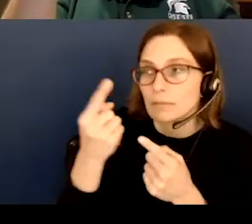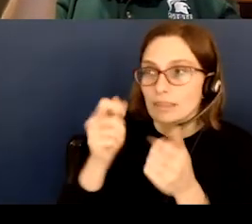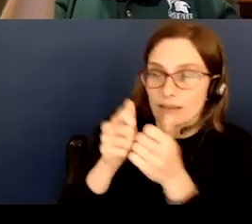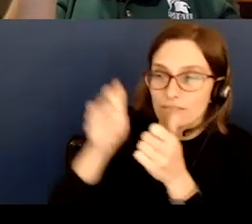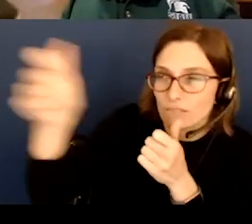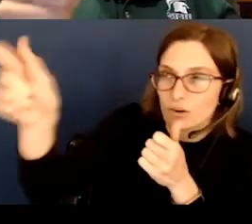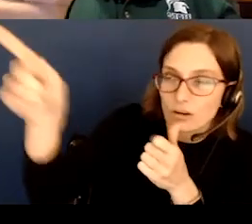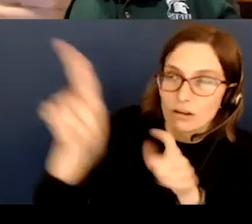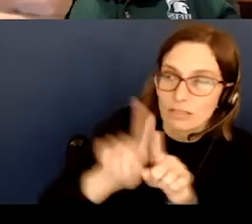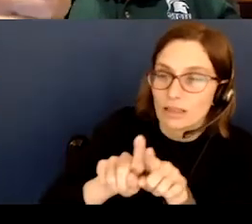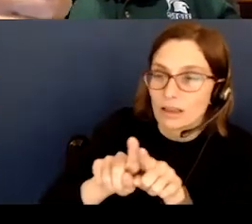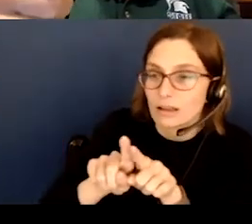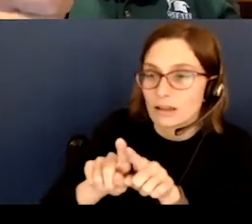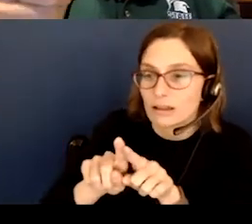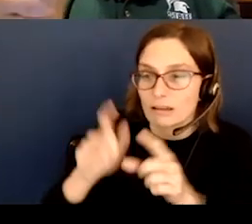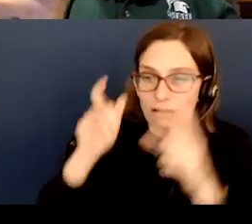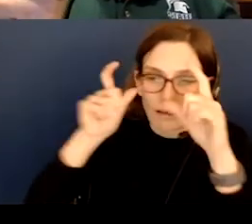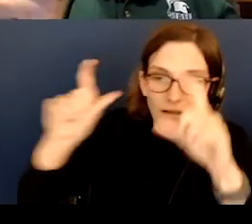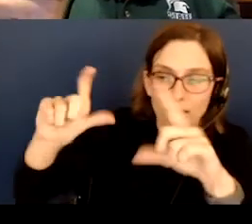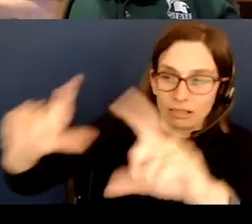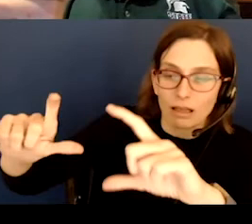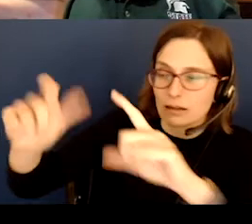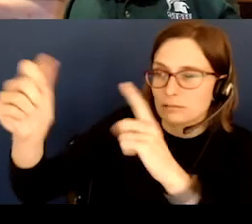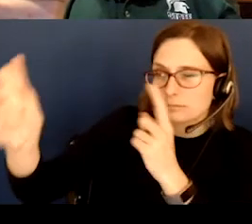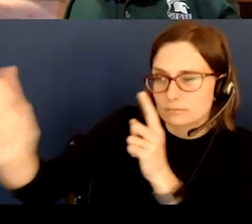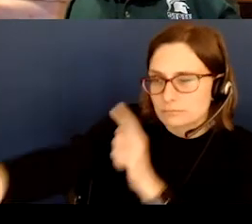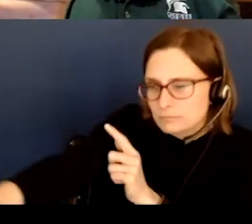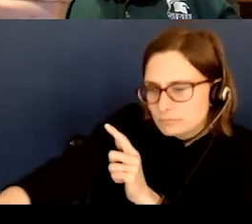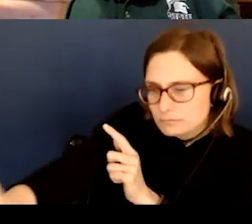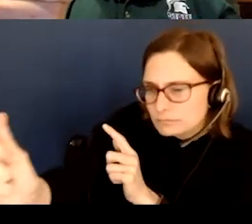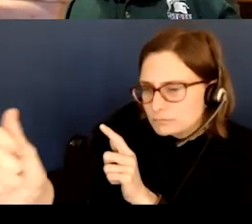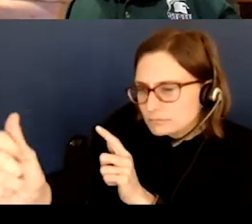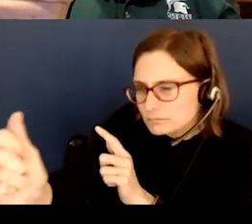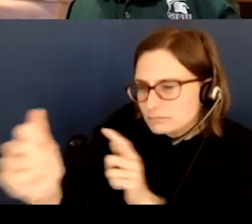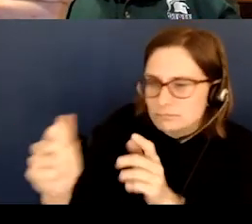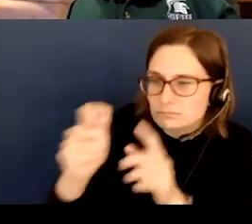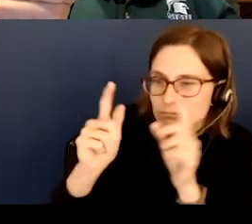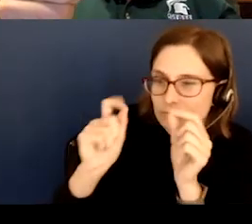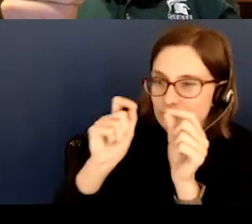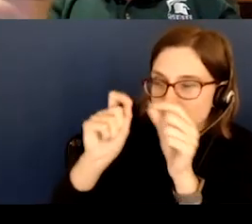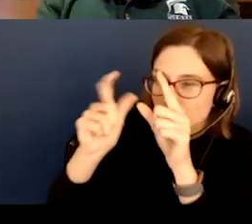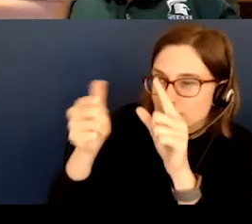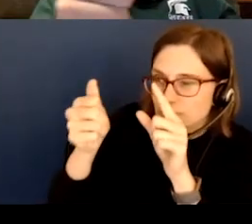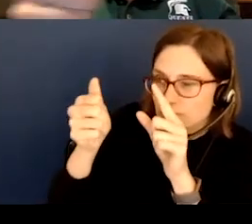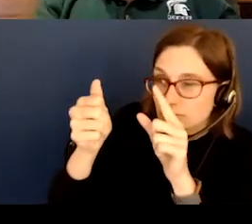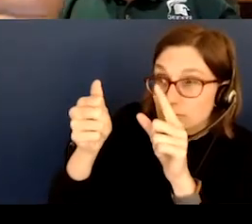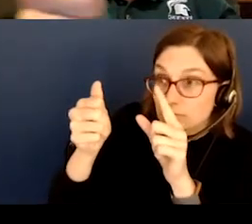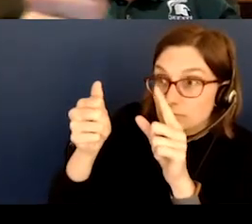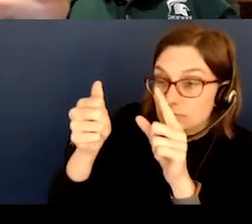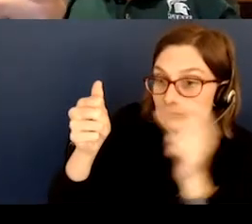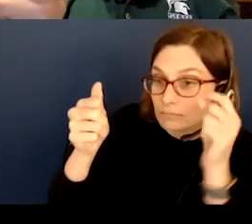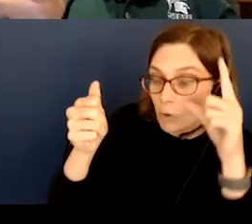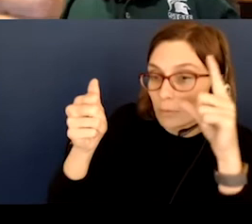like a clock, close one eye, and line it up. When you close that eye and open up the other one, it appears that your thumb has